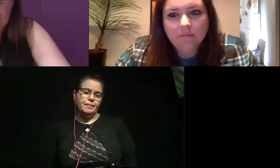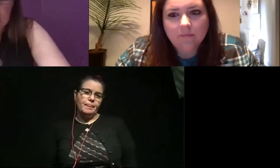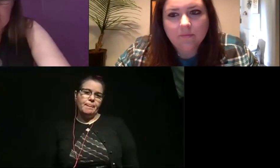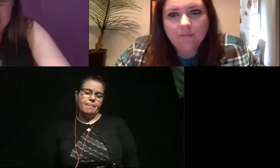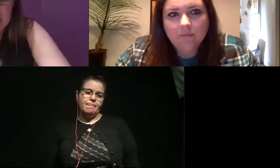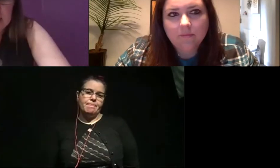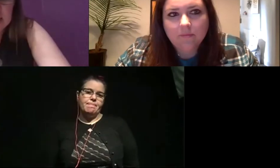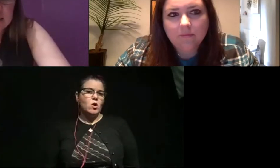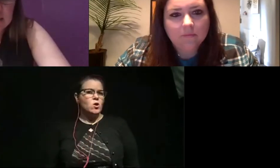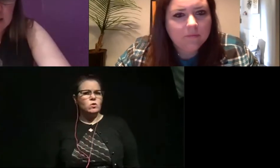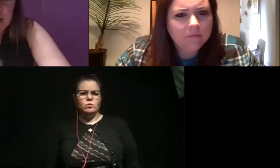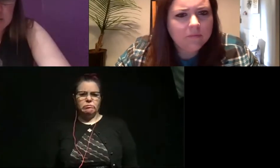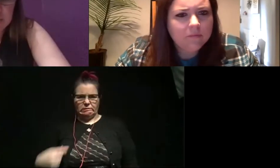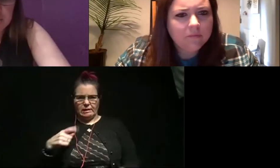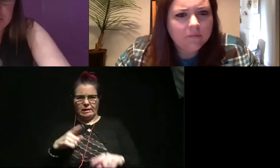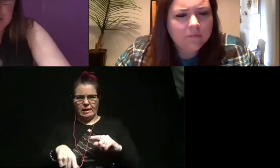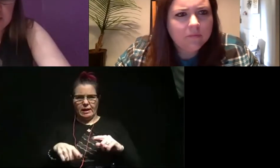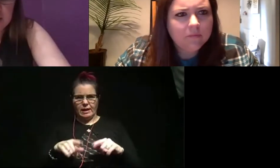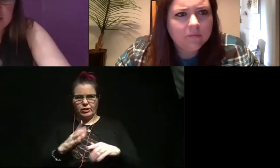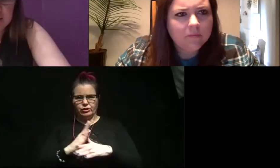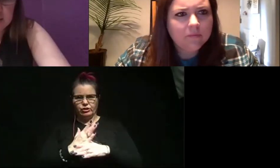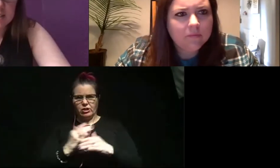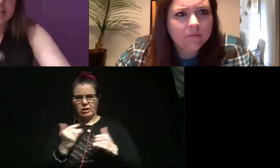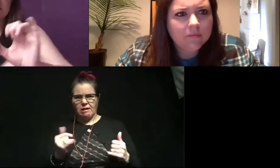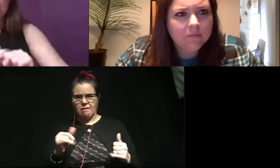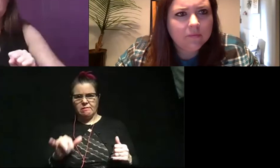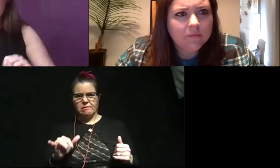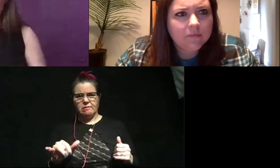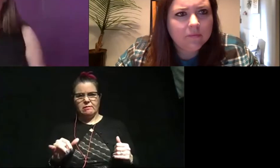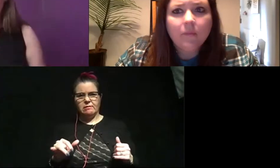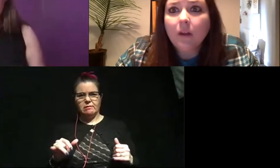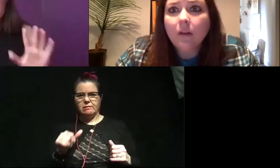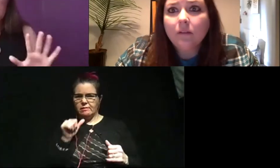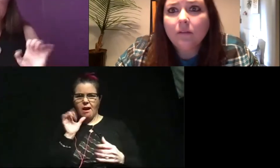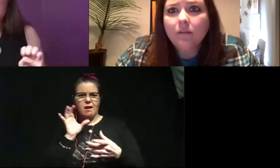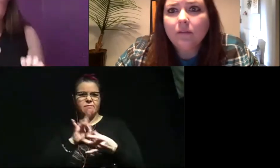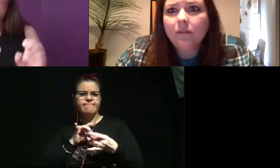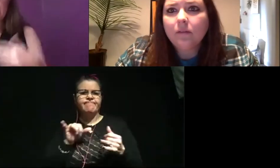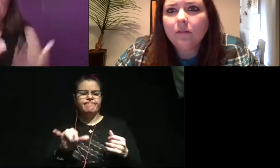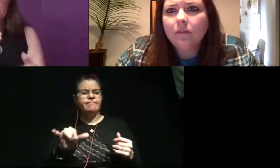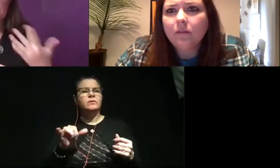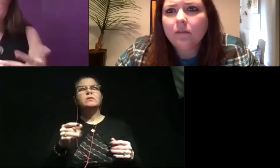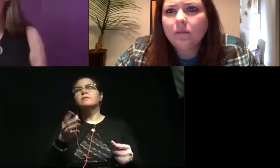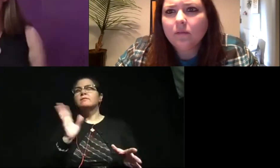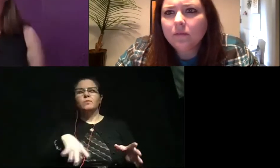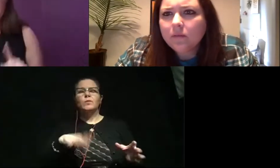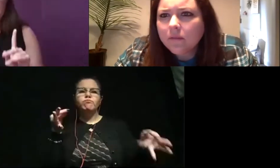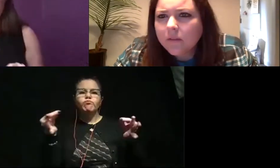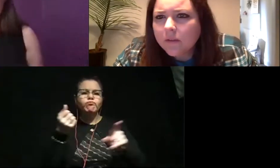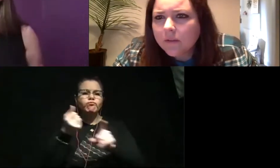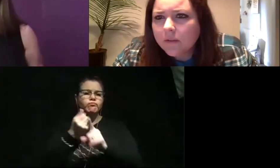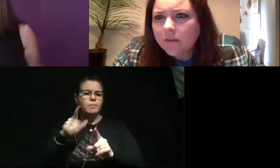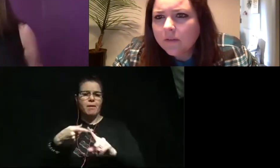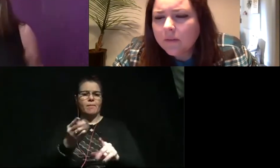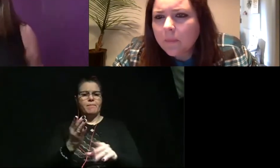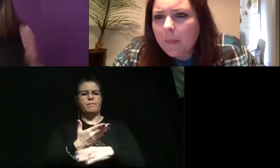Oh, nope, I cannot screen share just yet. says it's disabled. So instead, I'm gonna tell you a little bit more about this before we do the